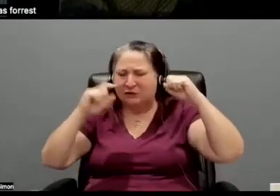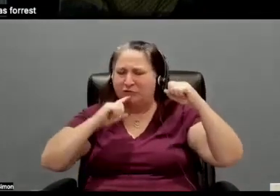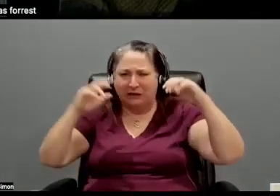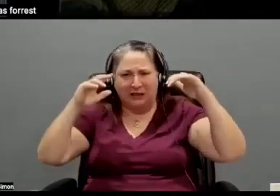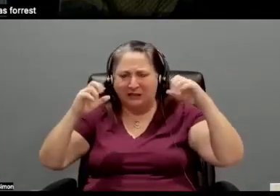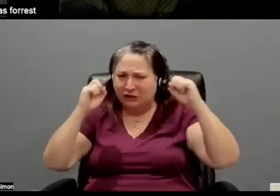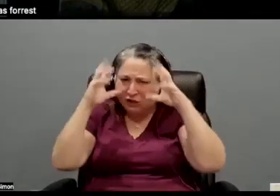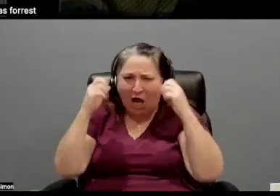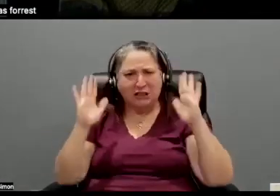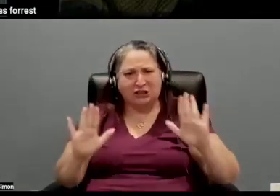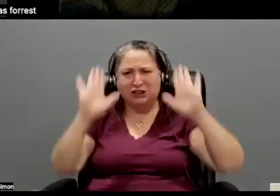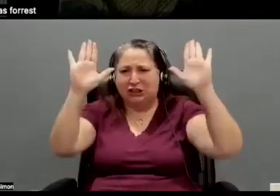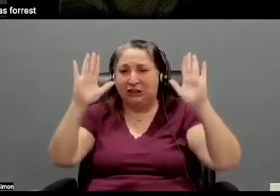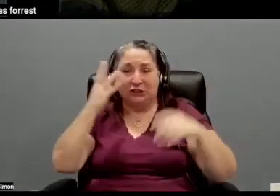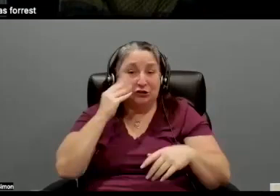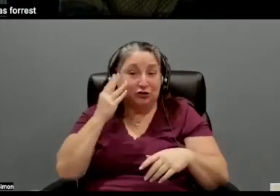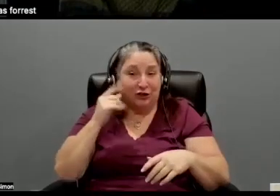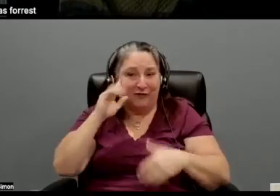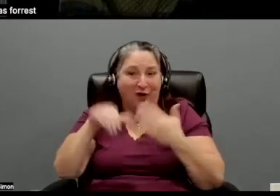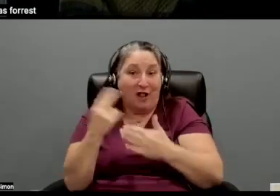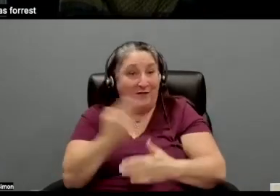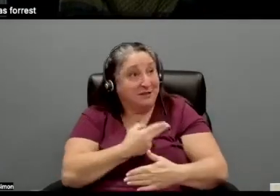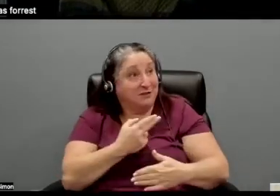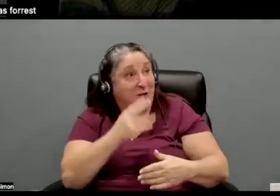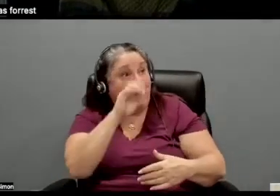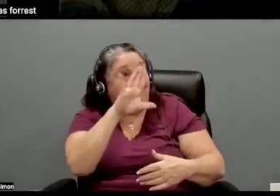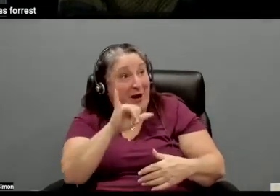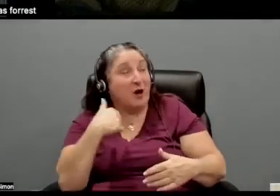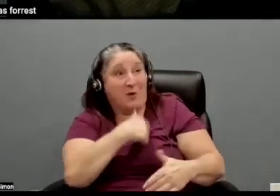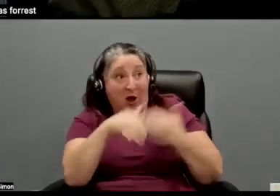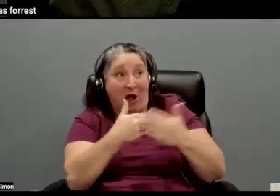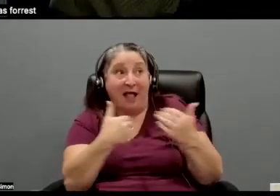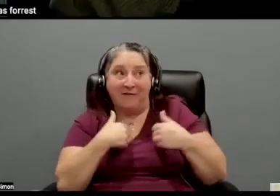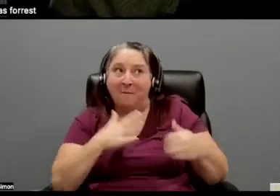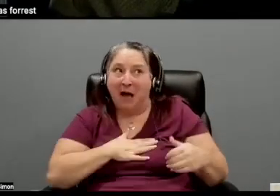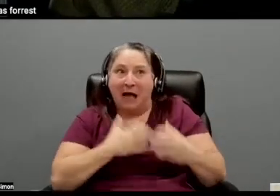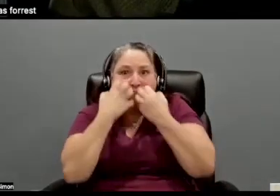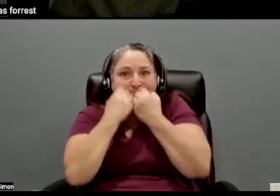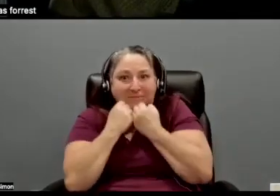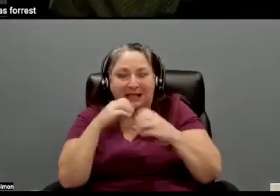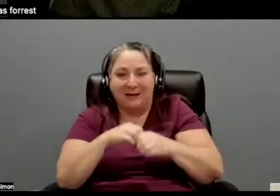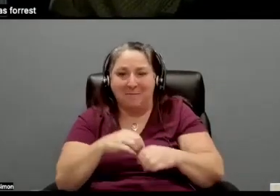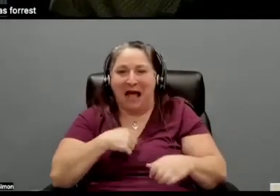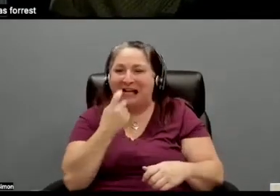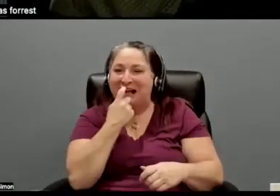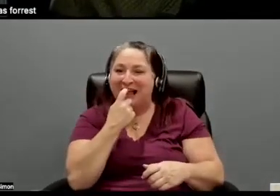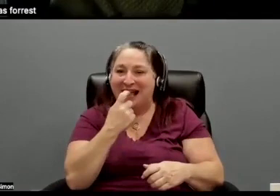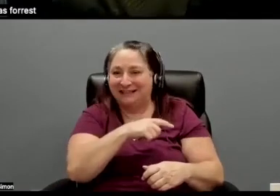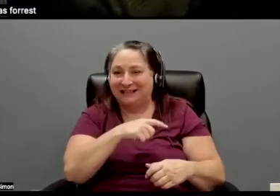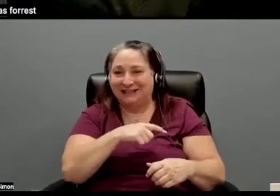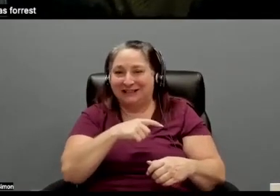you know, journey for all of us. So Barry, we all have those and they're, they're actually in a glass China case at our home. If you